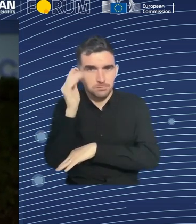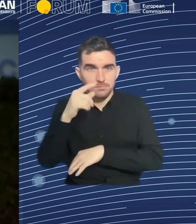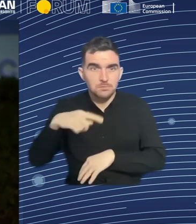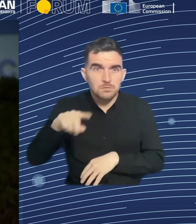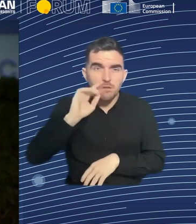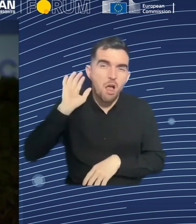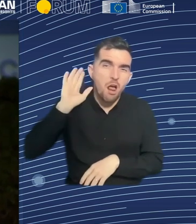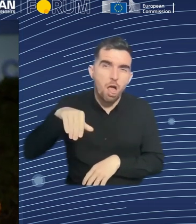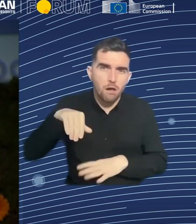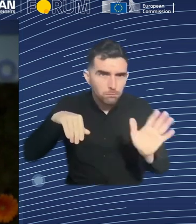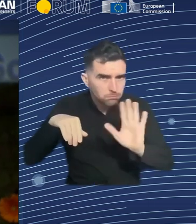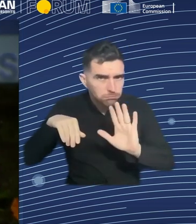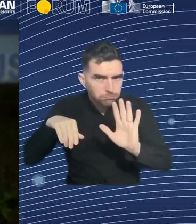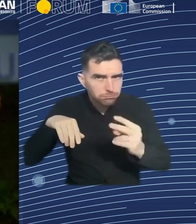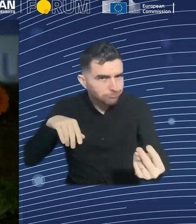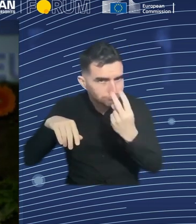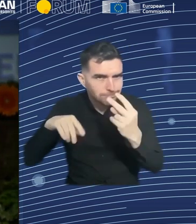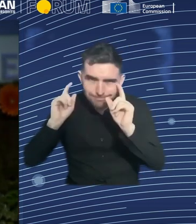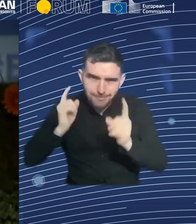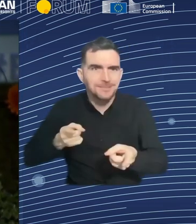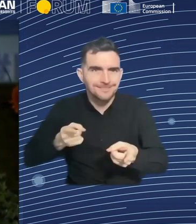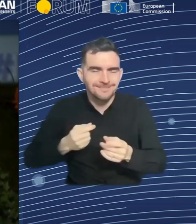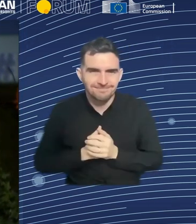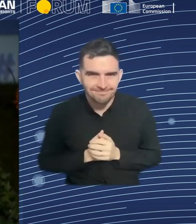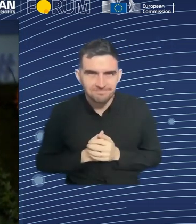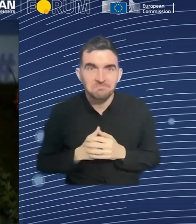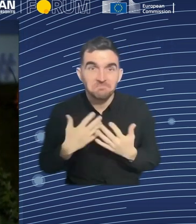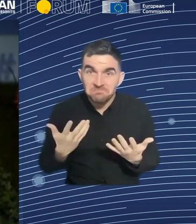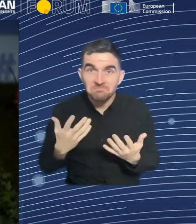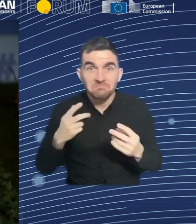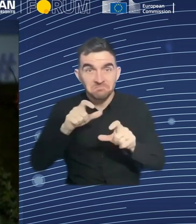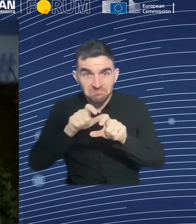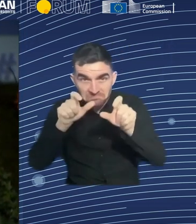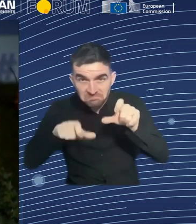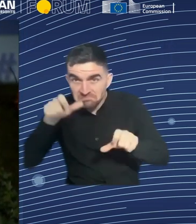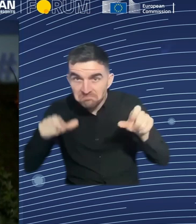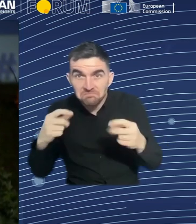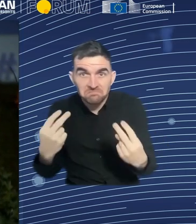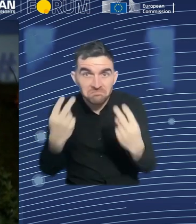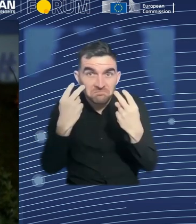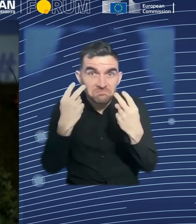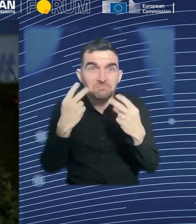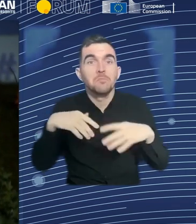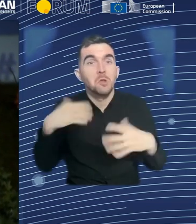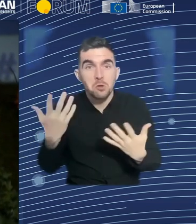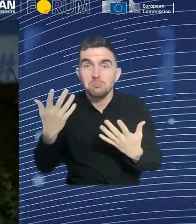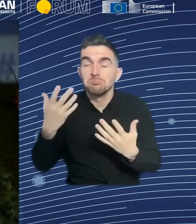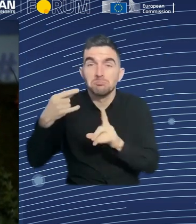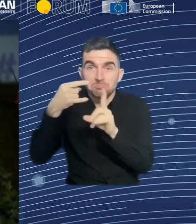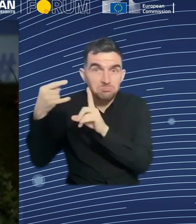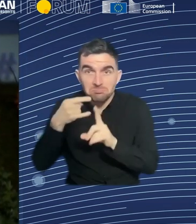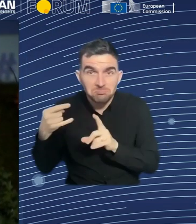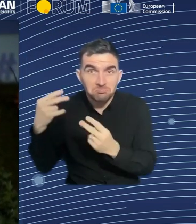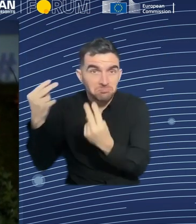of the day, we've heard a lot about AI, the threats, the opportunities, the policy responses. But we also need skills to use and